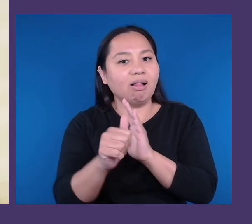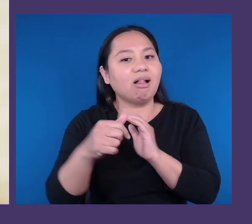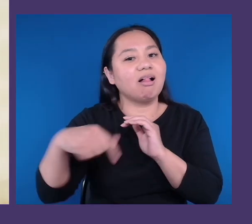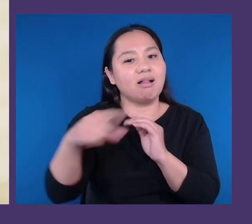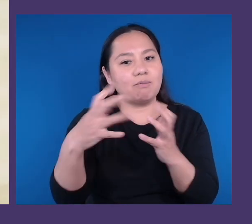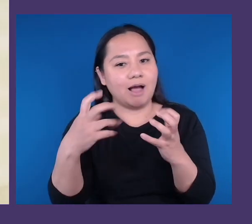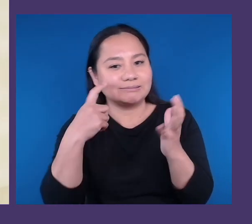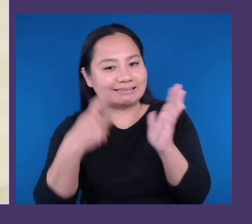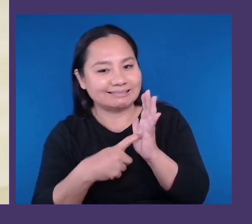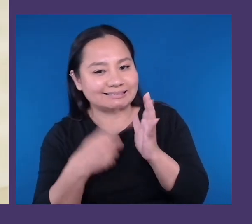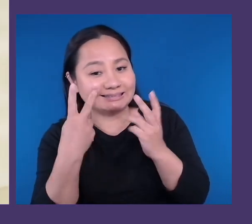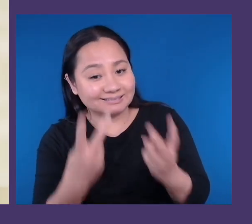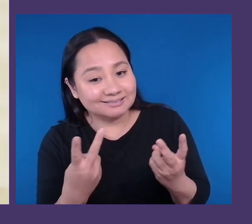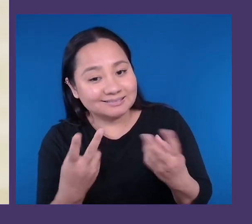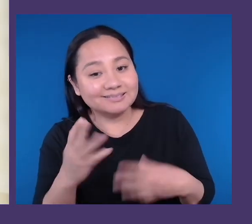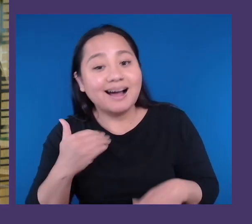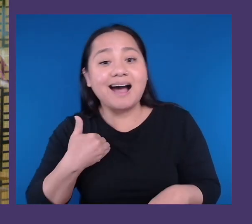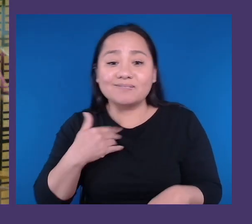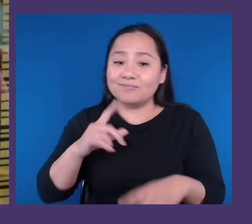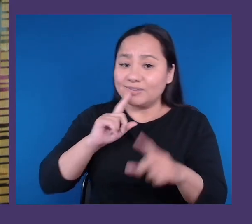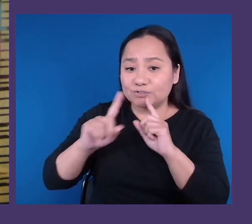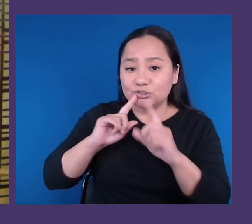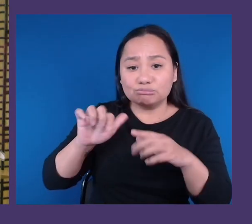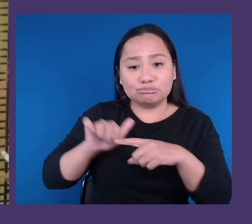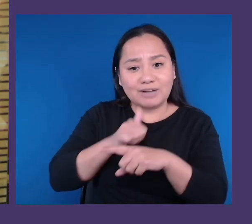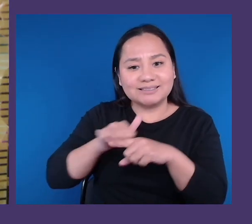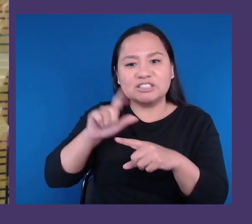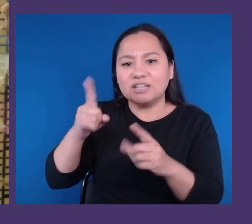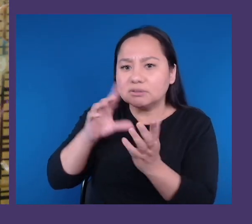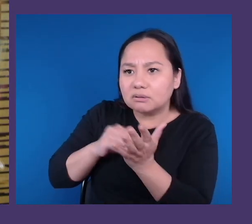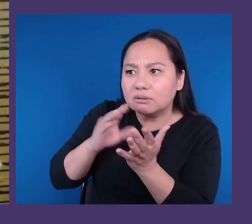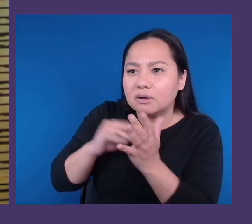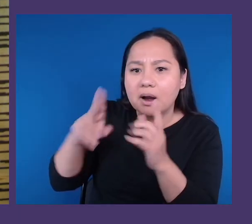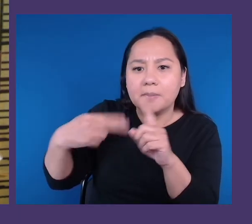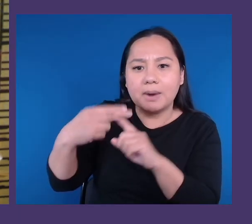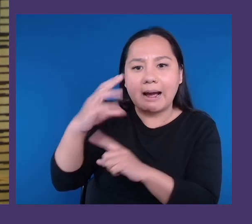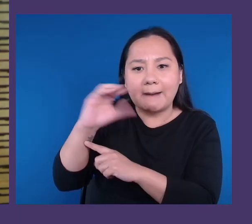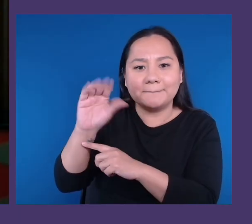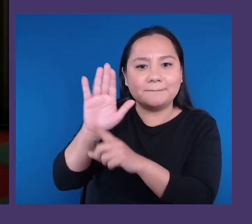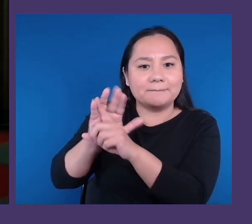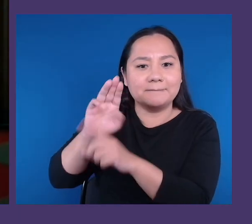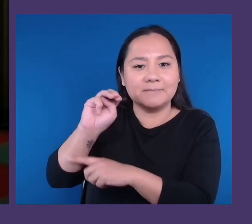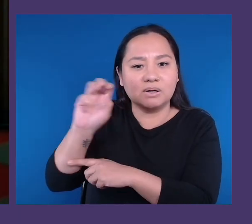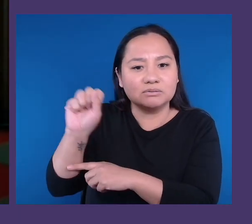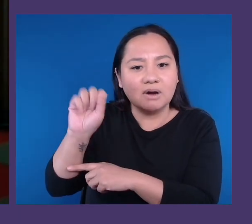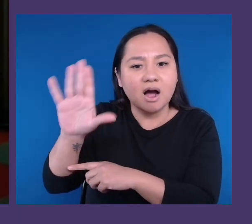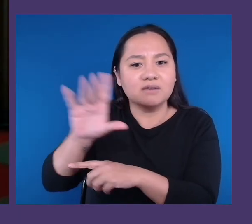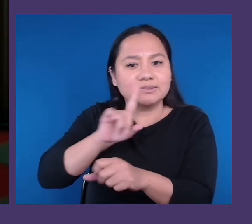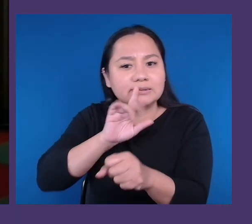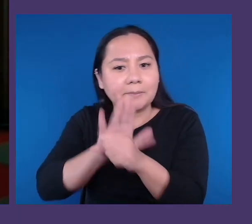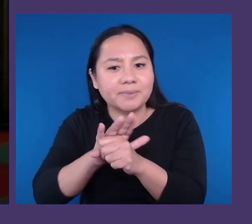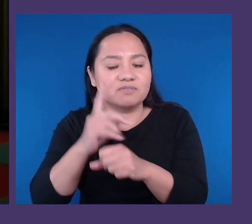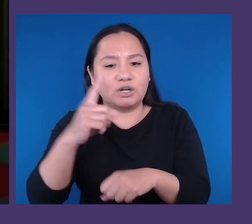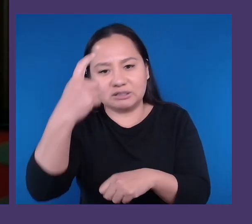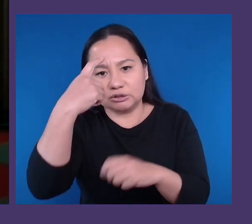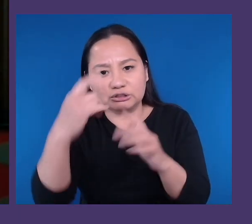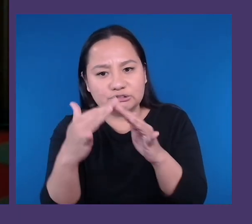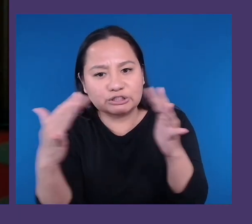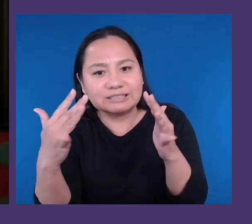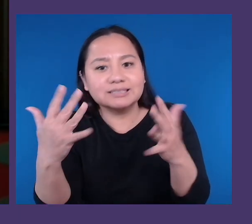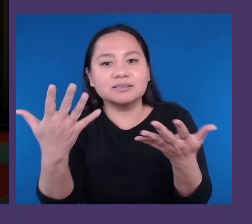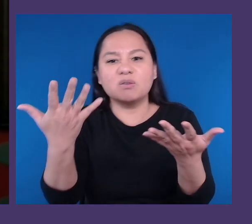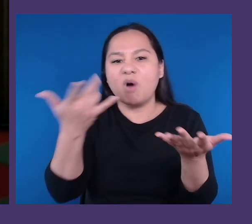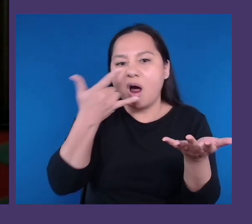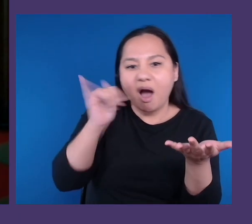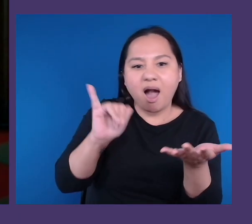just learning about the company, Microsoft's commitment to neurodiversity, what it would be like to work here. We run regular hiring events for roles in our